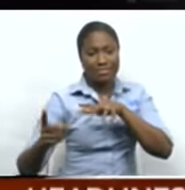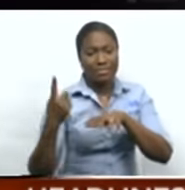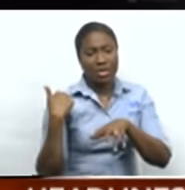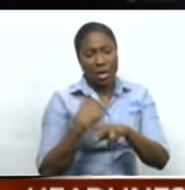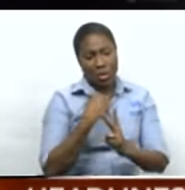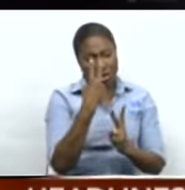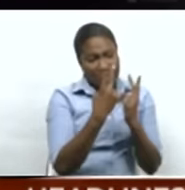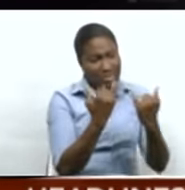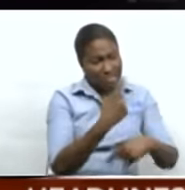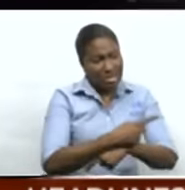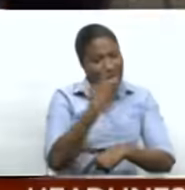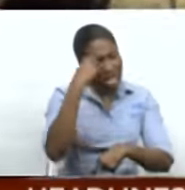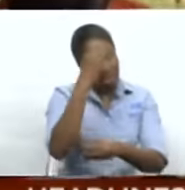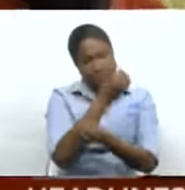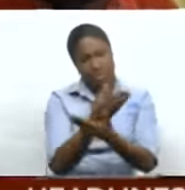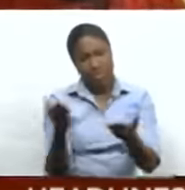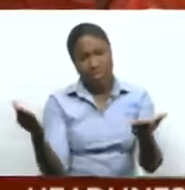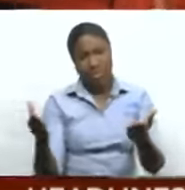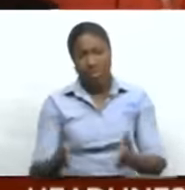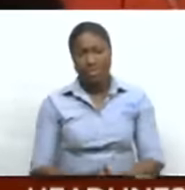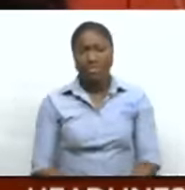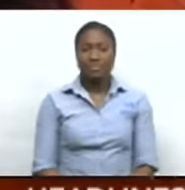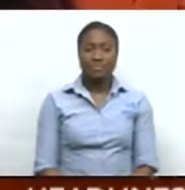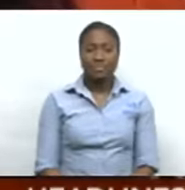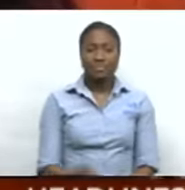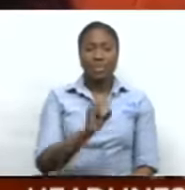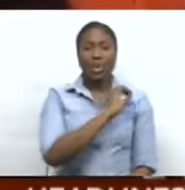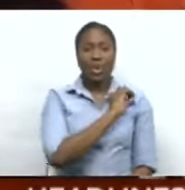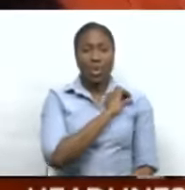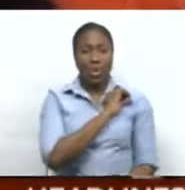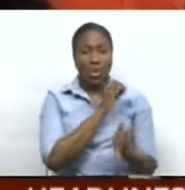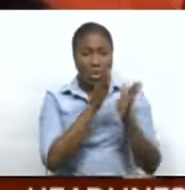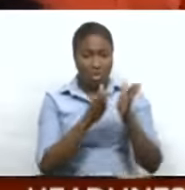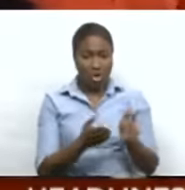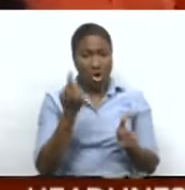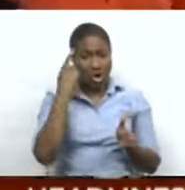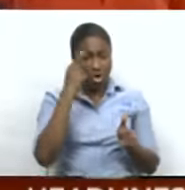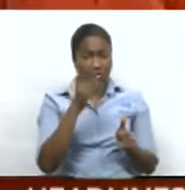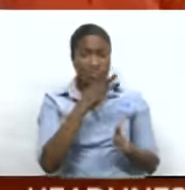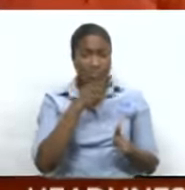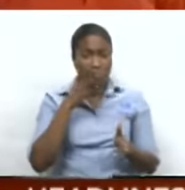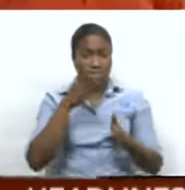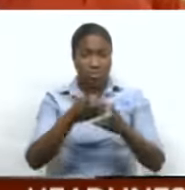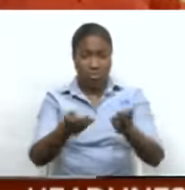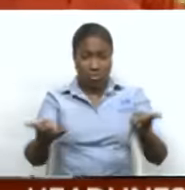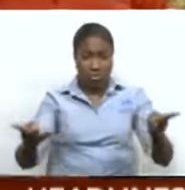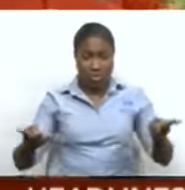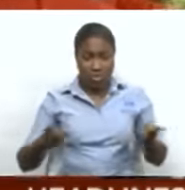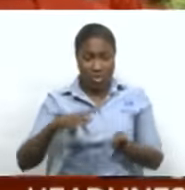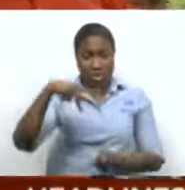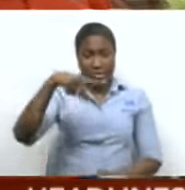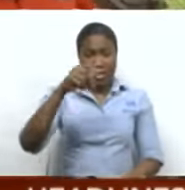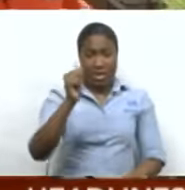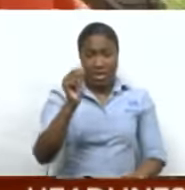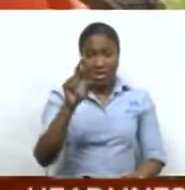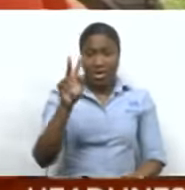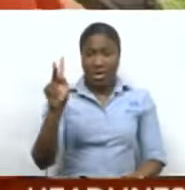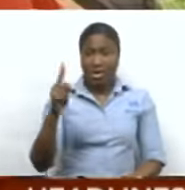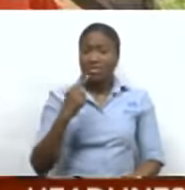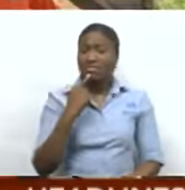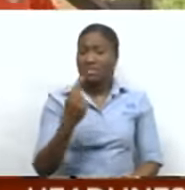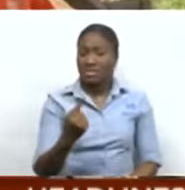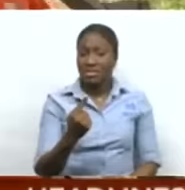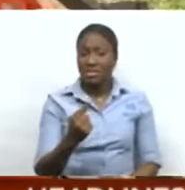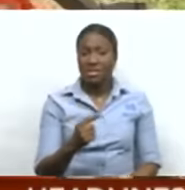today to bring us more. Owner of Samsara Nature Park, Kerry Latchman, says the only animals being